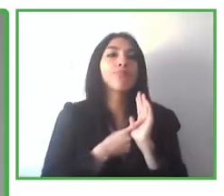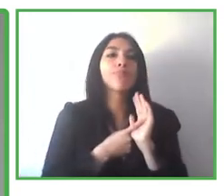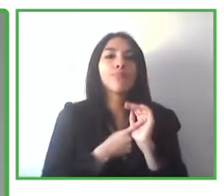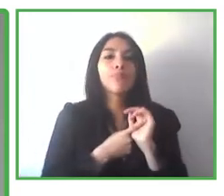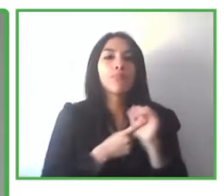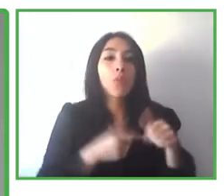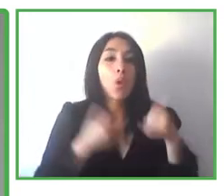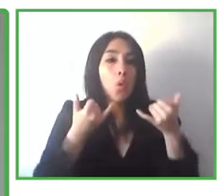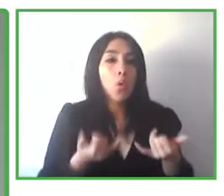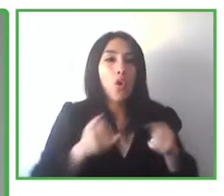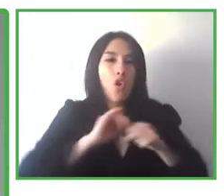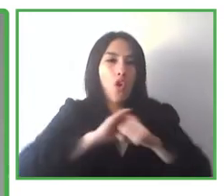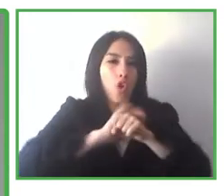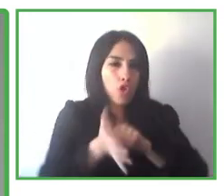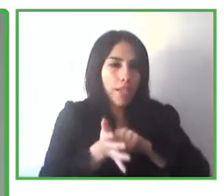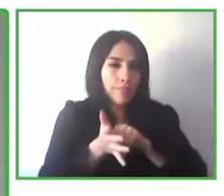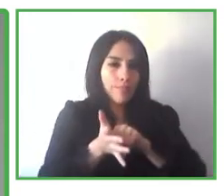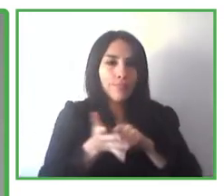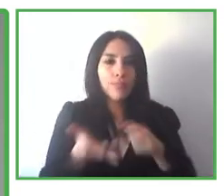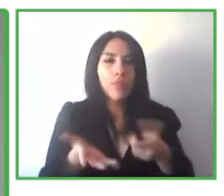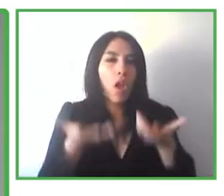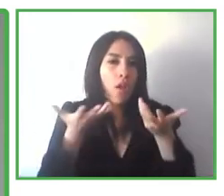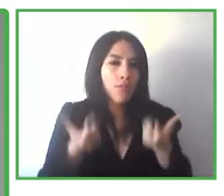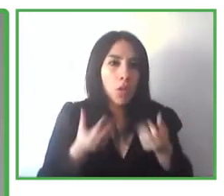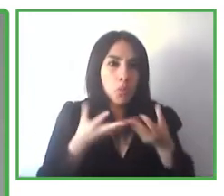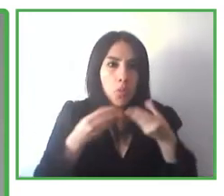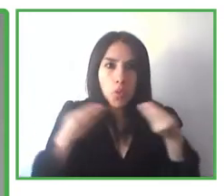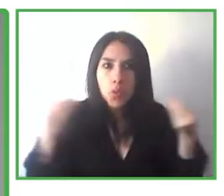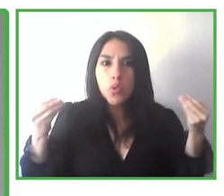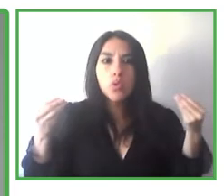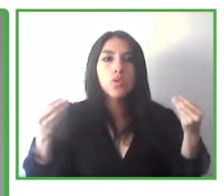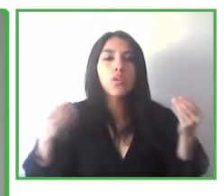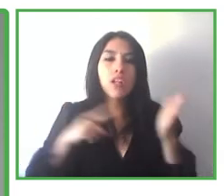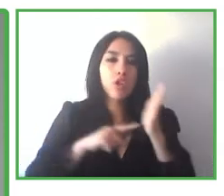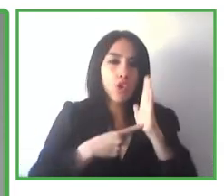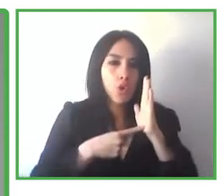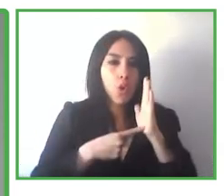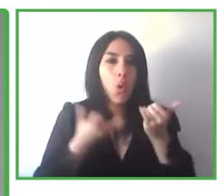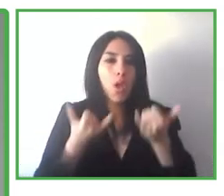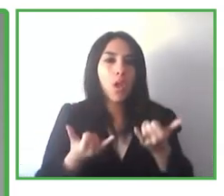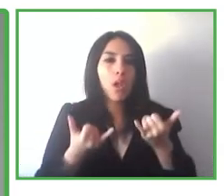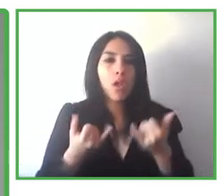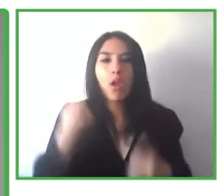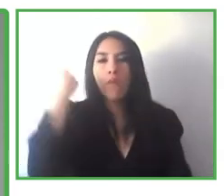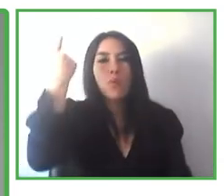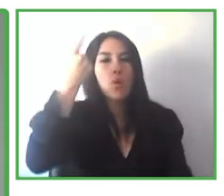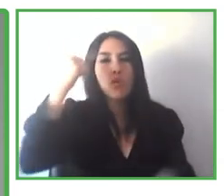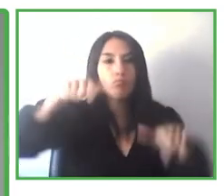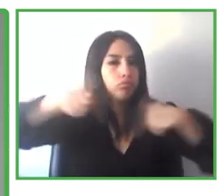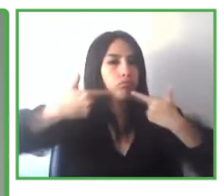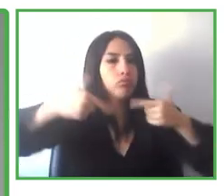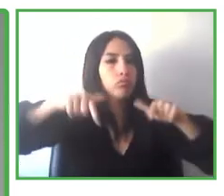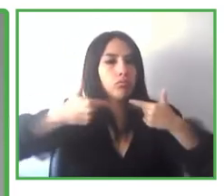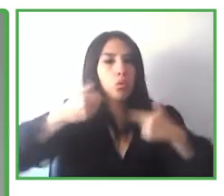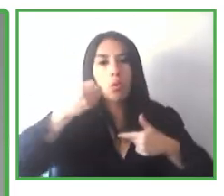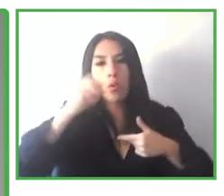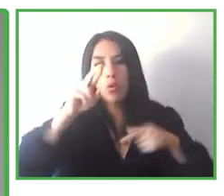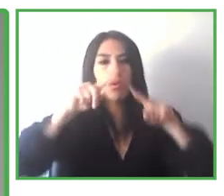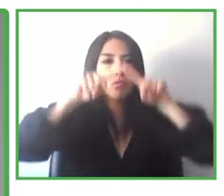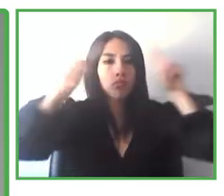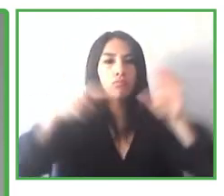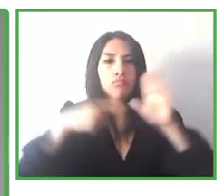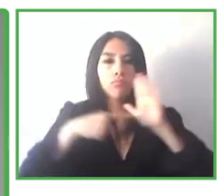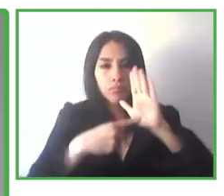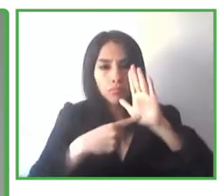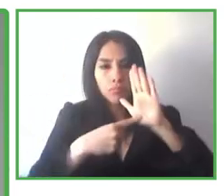technologies because of COVID. And now with COVID, the video conference systems are being used more and more.